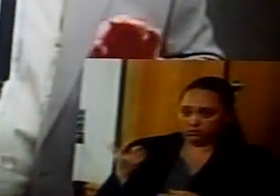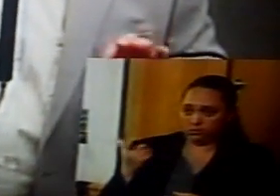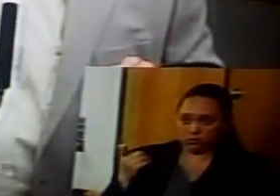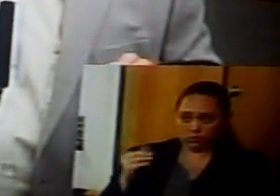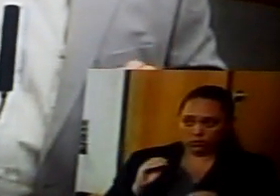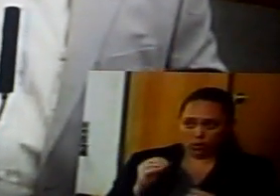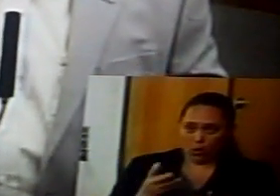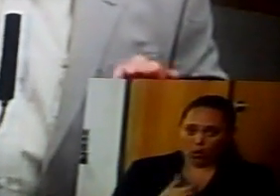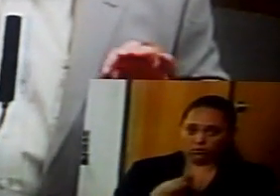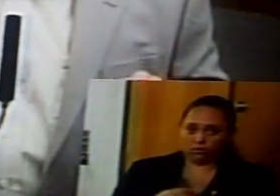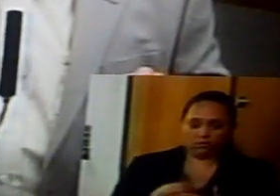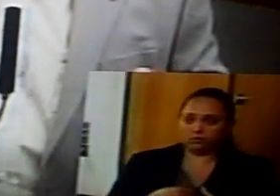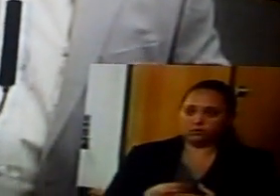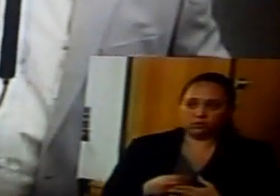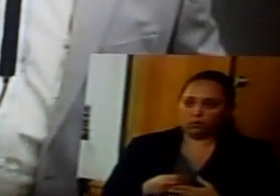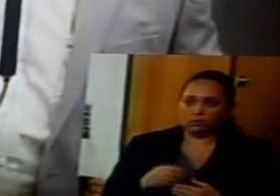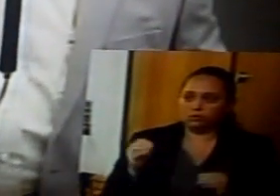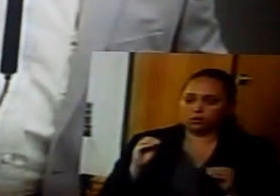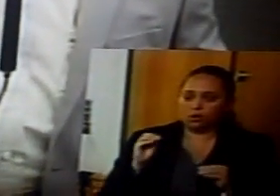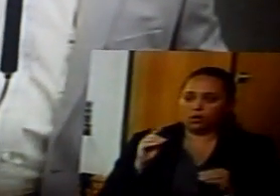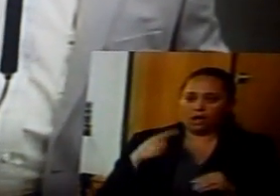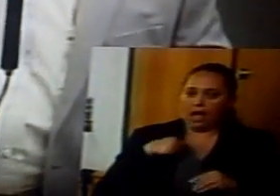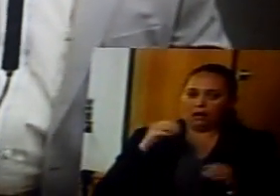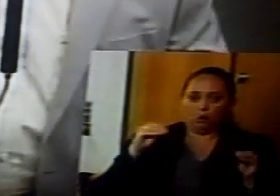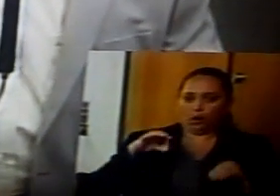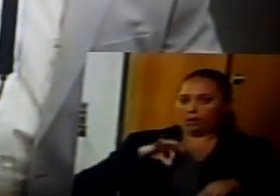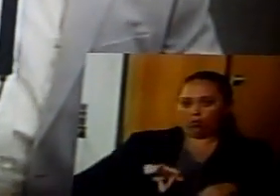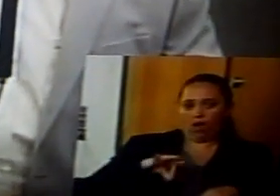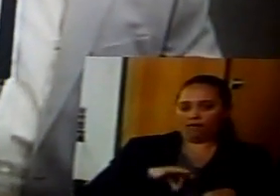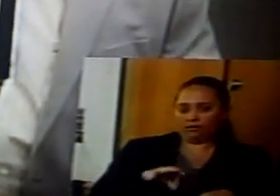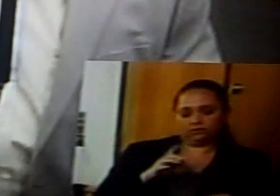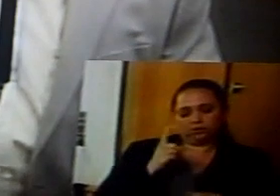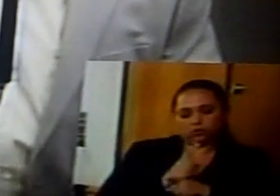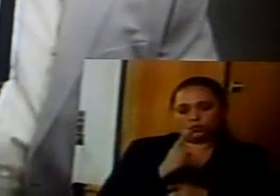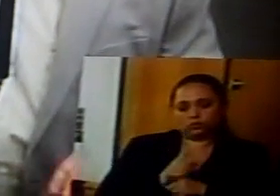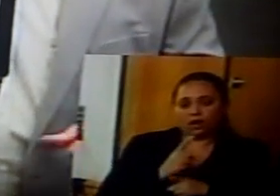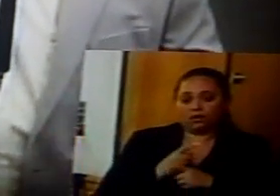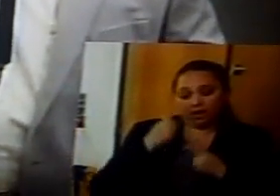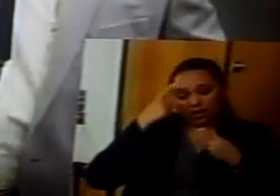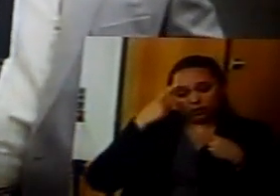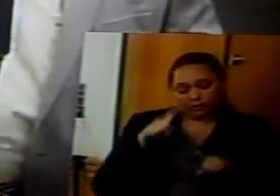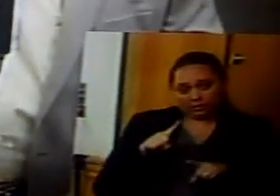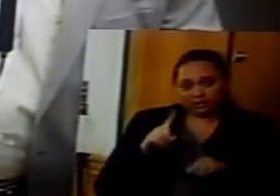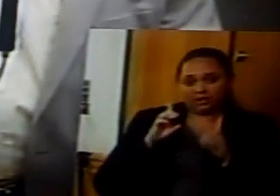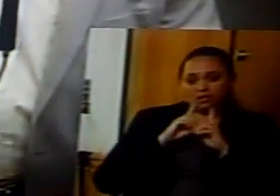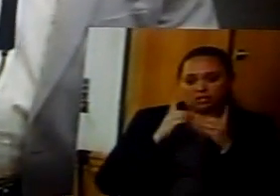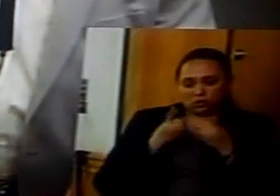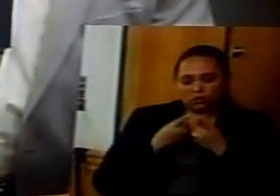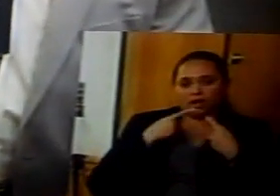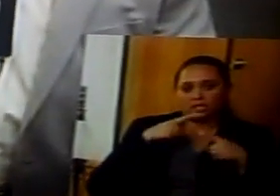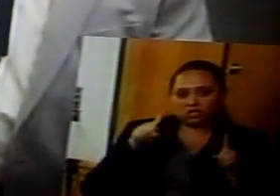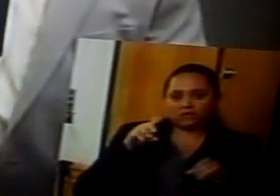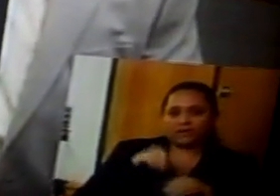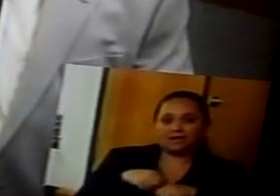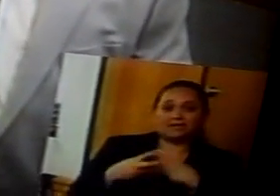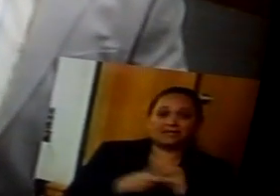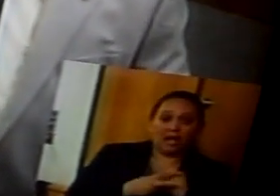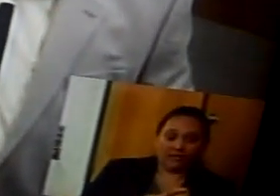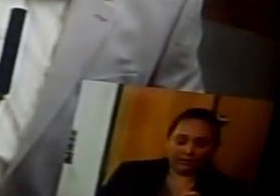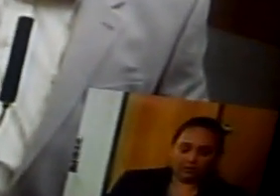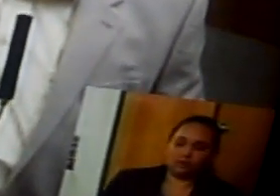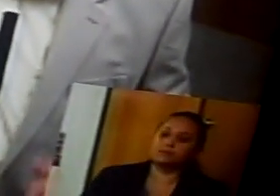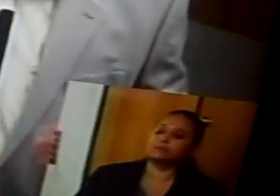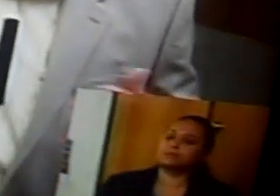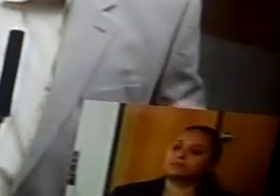achieving a savings. And our agreement that we come in, and let me just say that